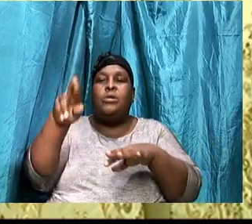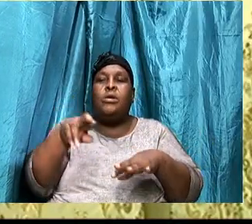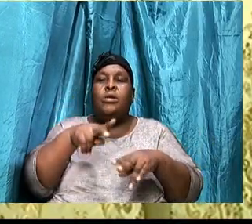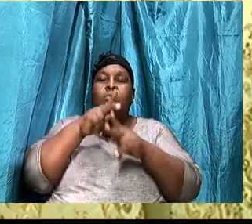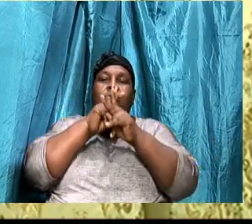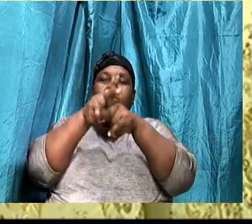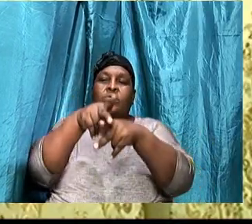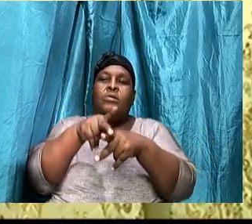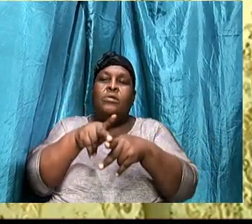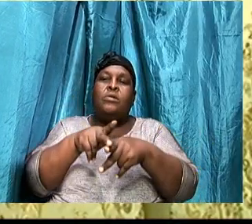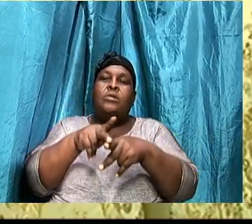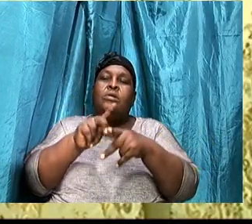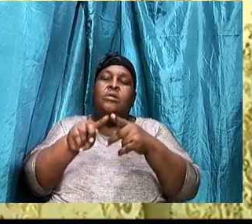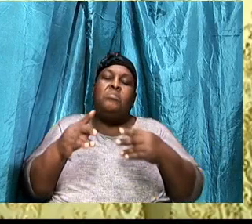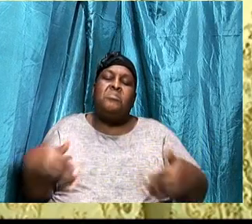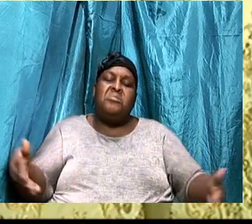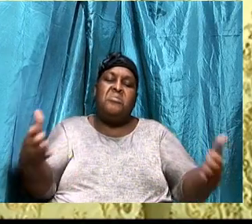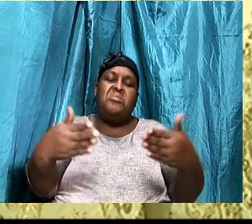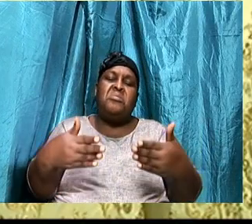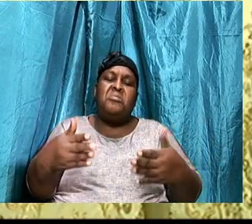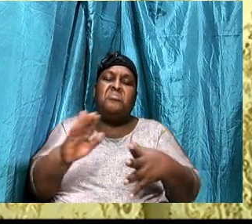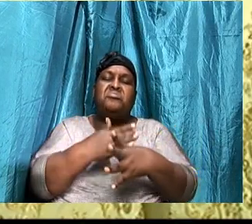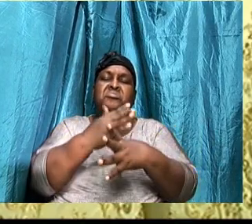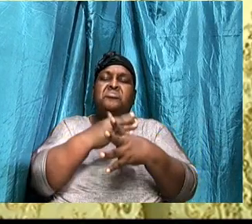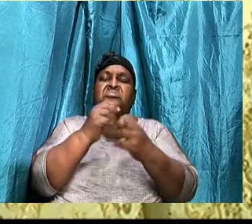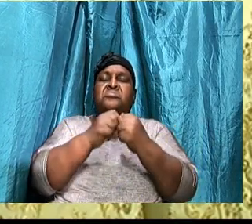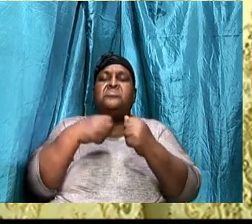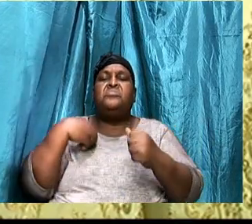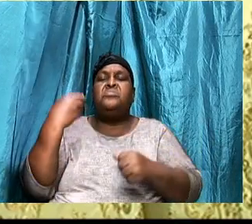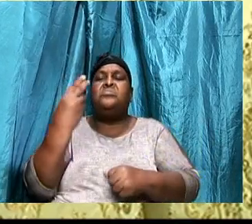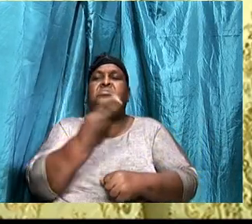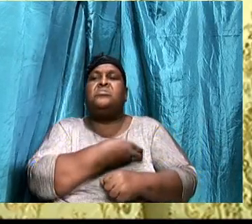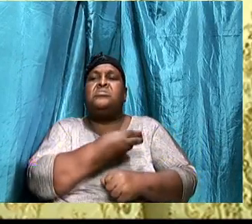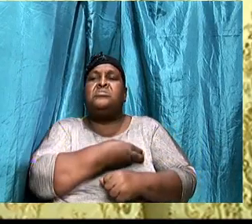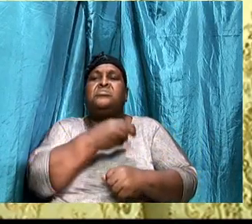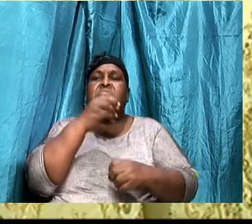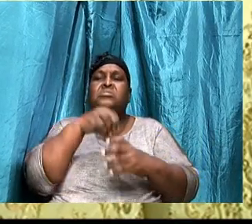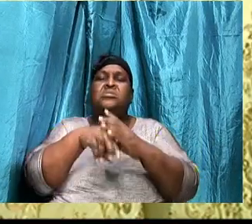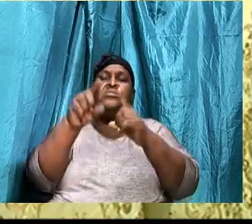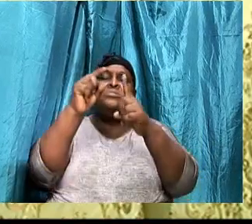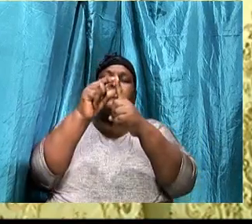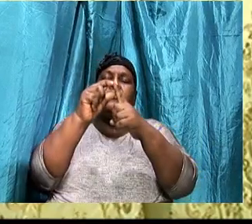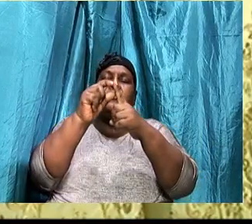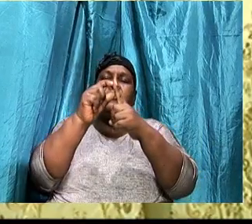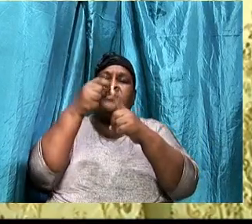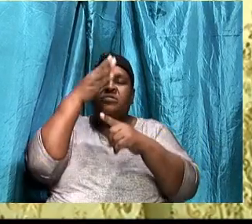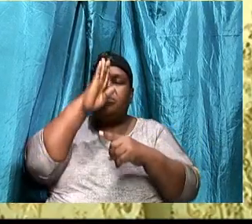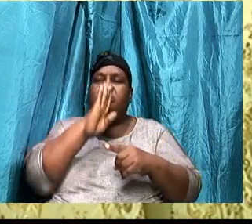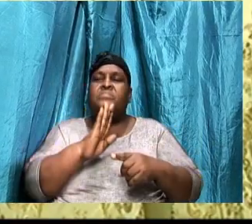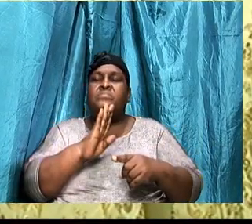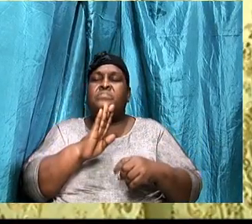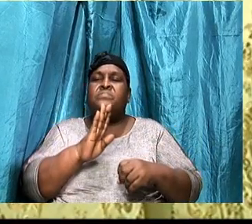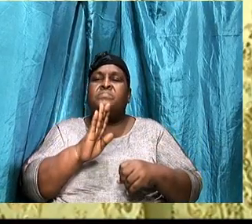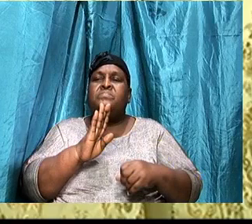to be here again, sharing with us in the Word of God.